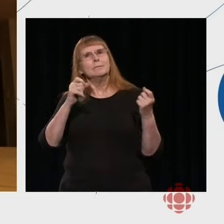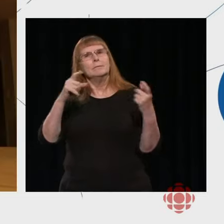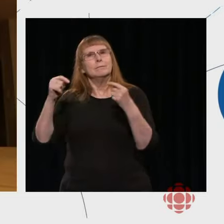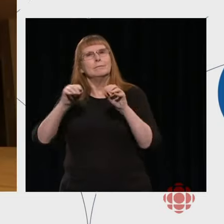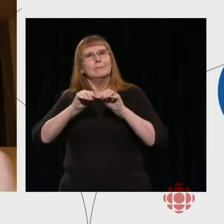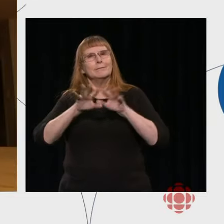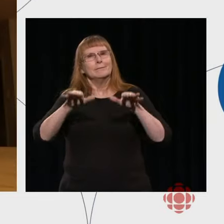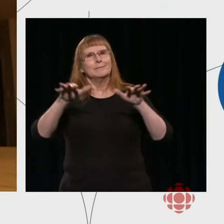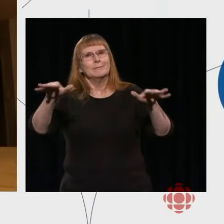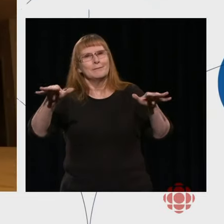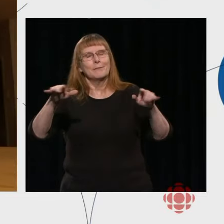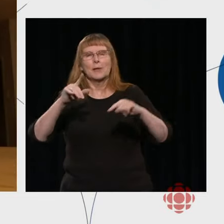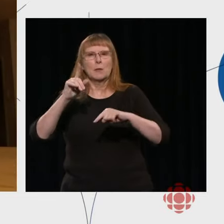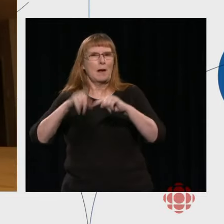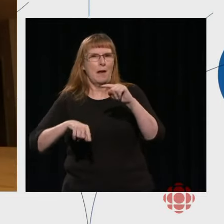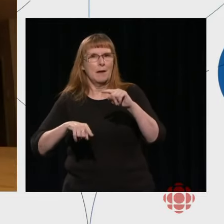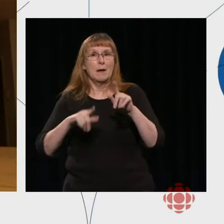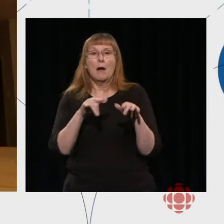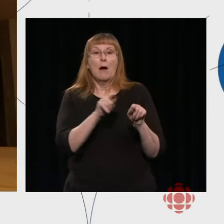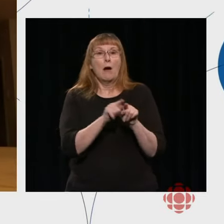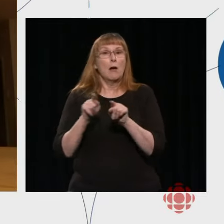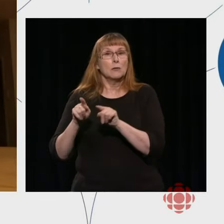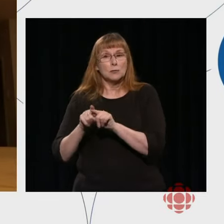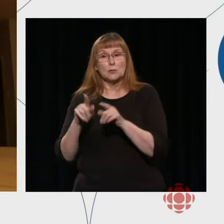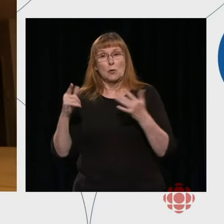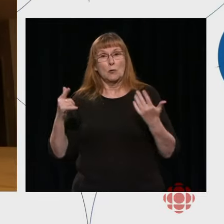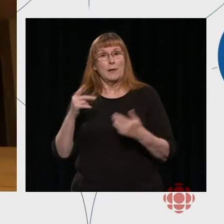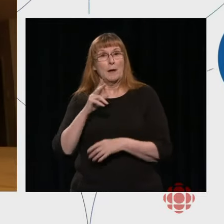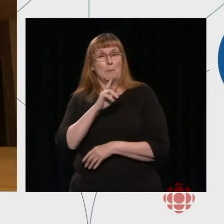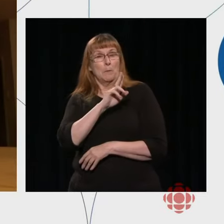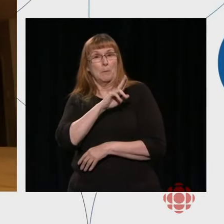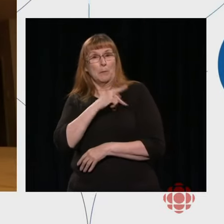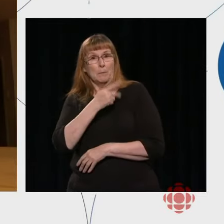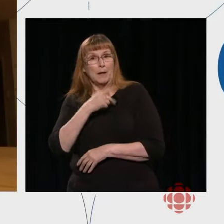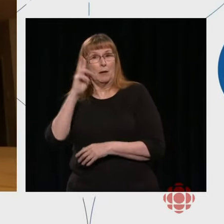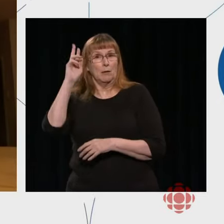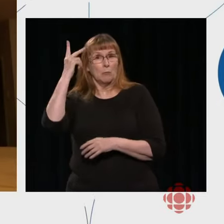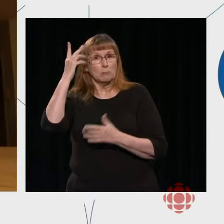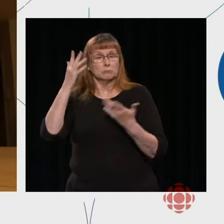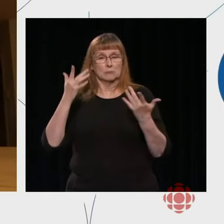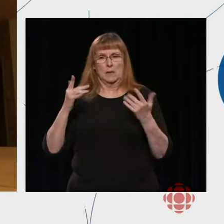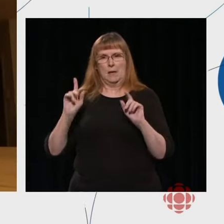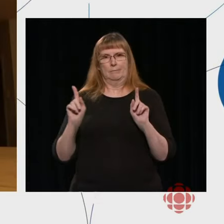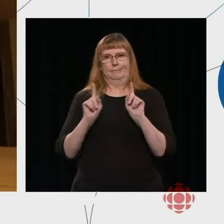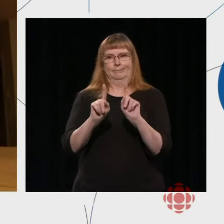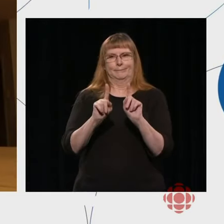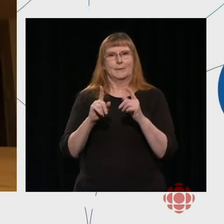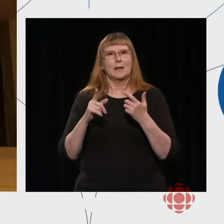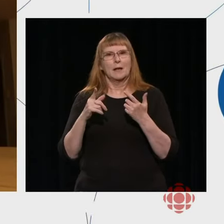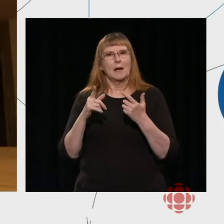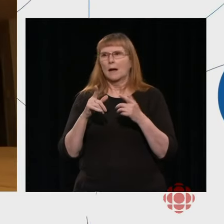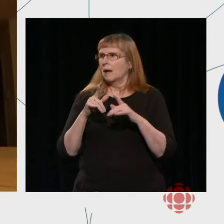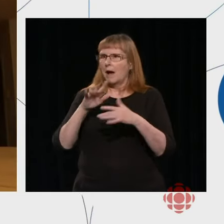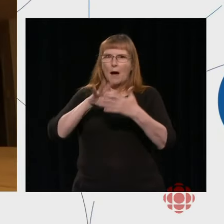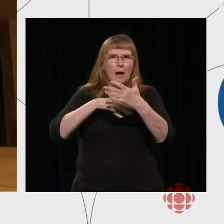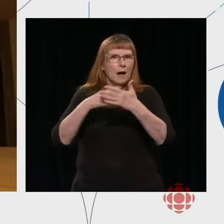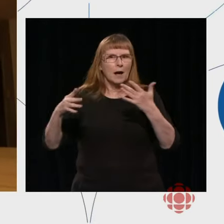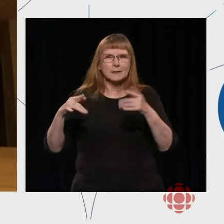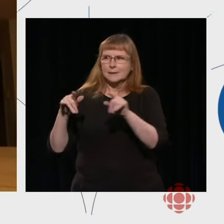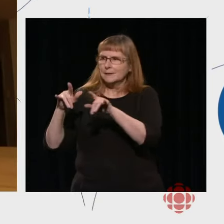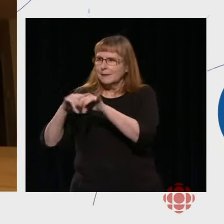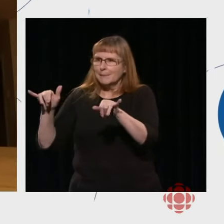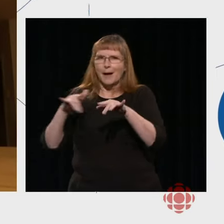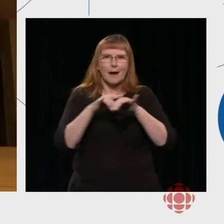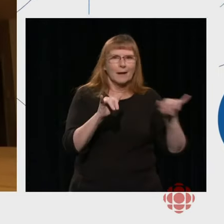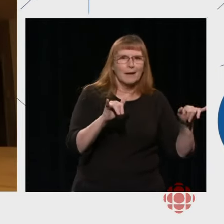conferences at the same time that it was really difficult to broadcast them all at the same time. So we picked the lesser of